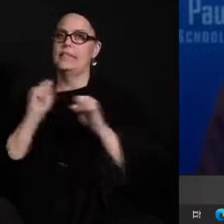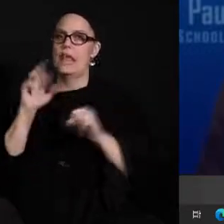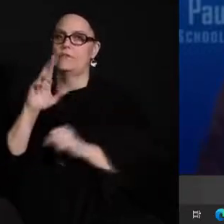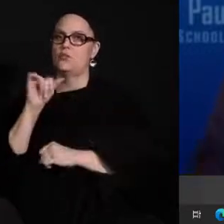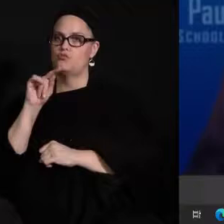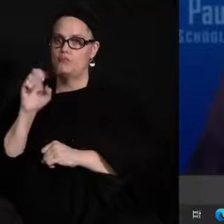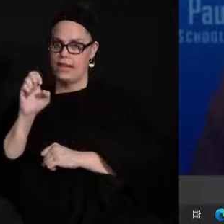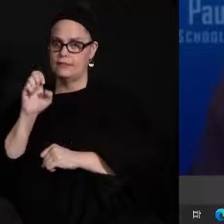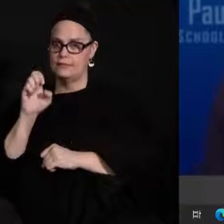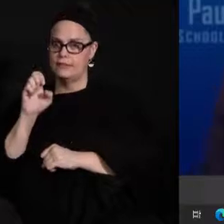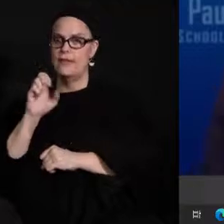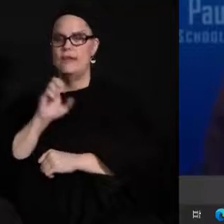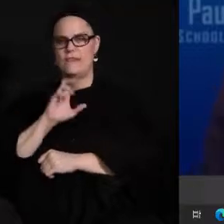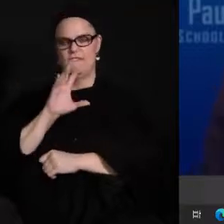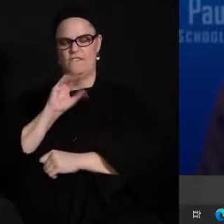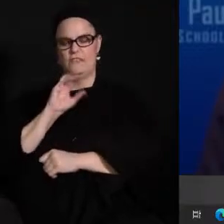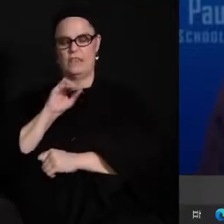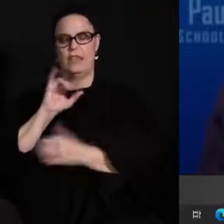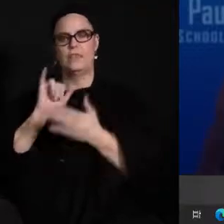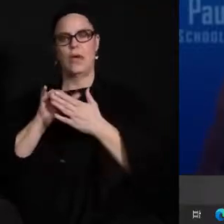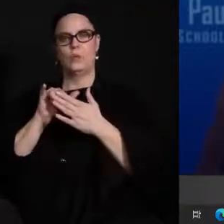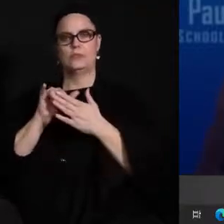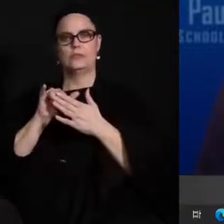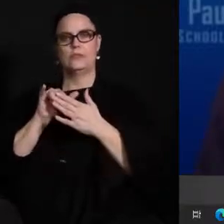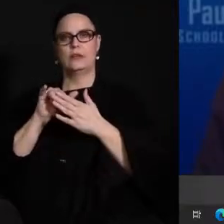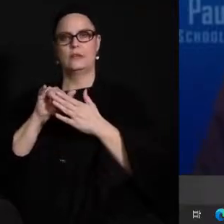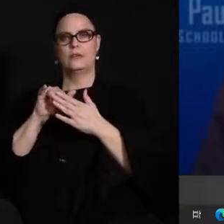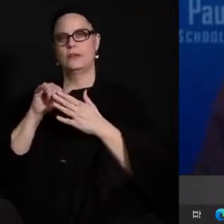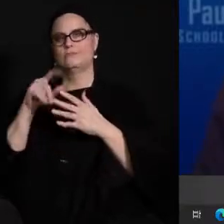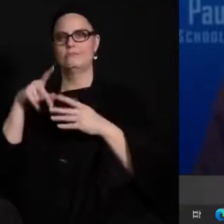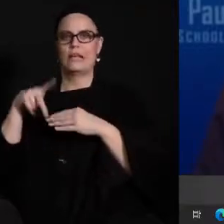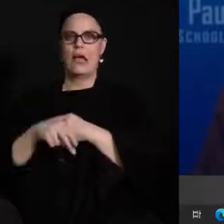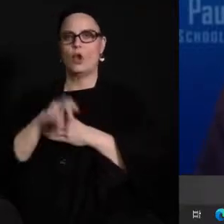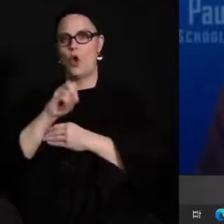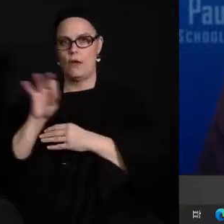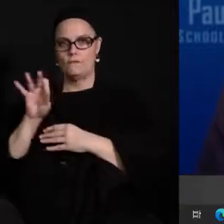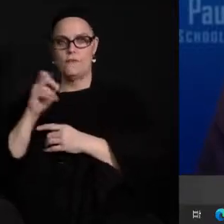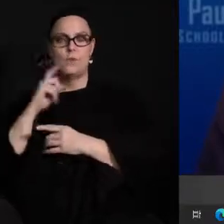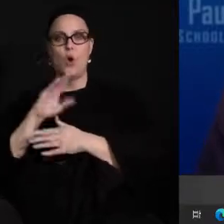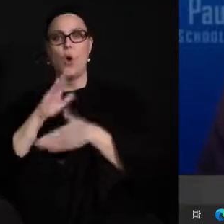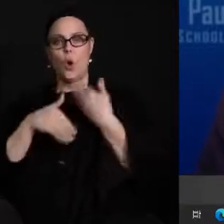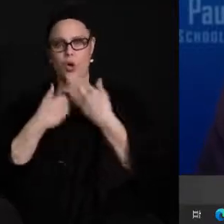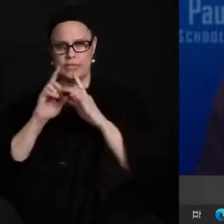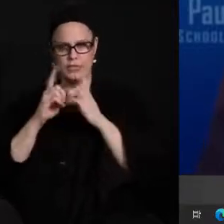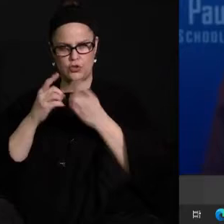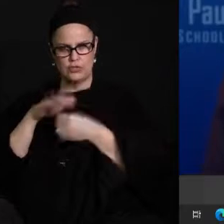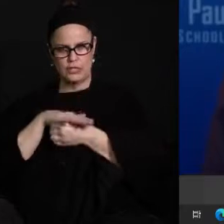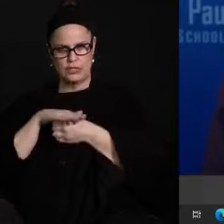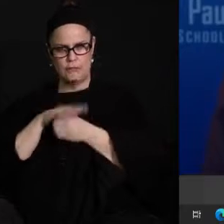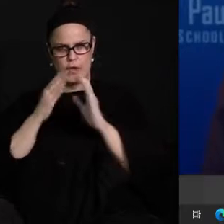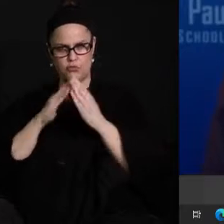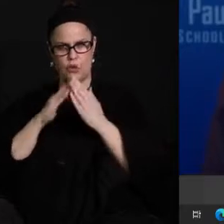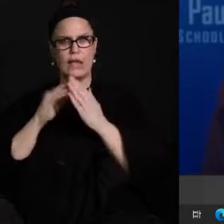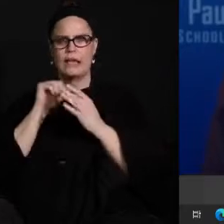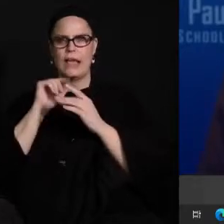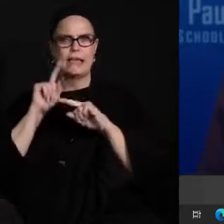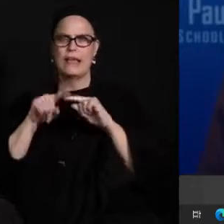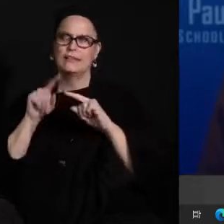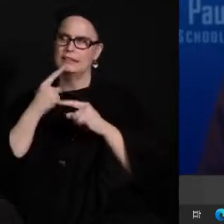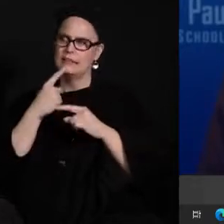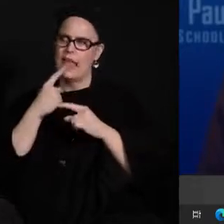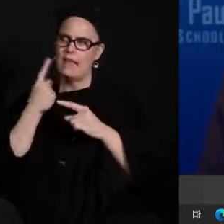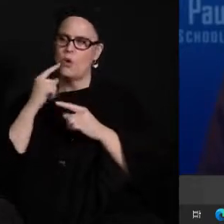anything but distance learning 50 was that that cutoff and that was all districts and uh in the metro at least i can't speak for the entire state